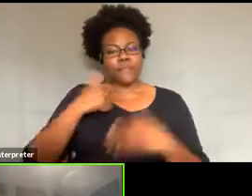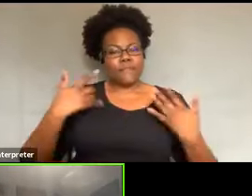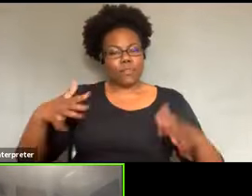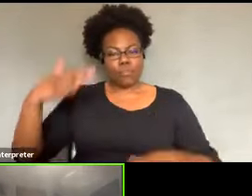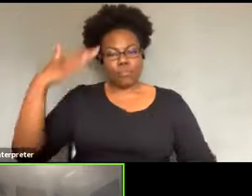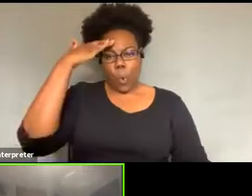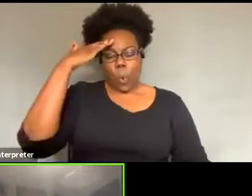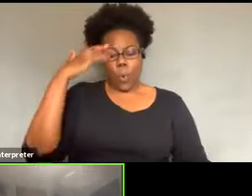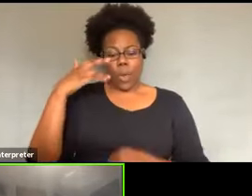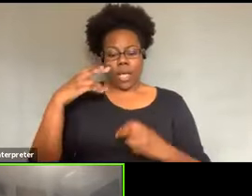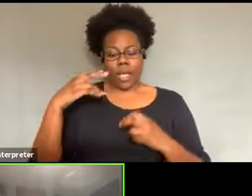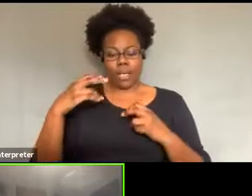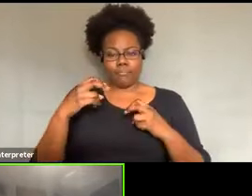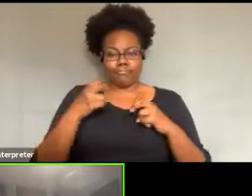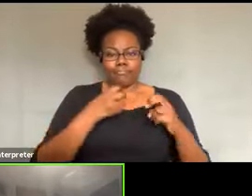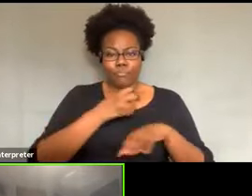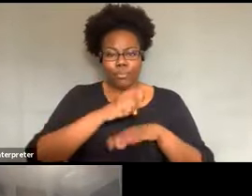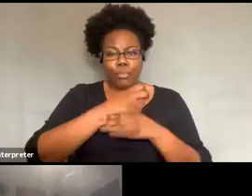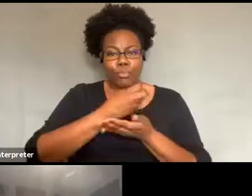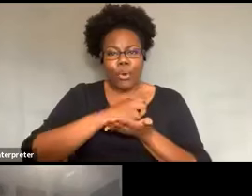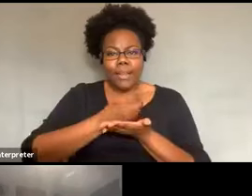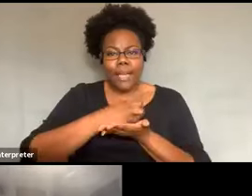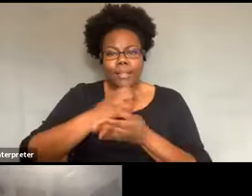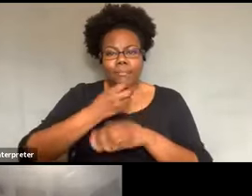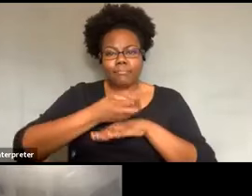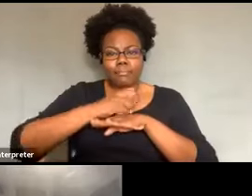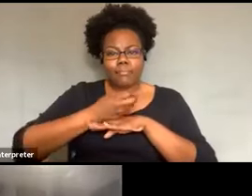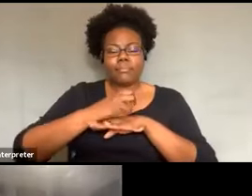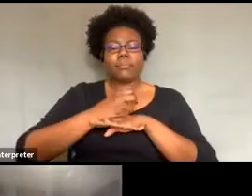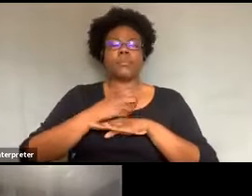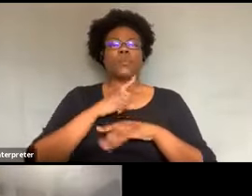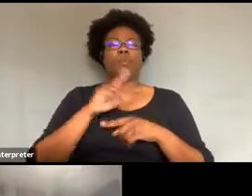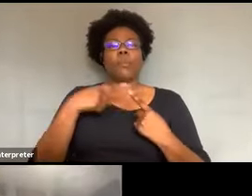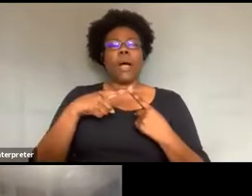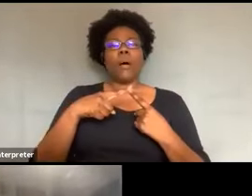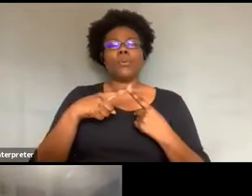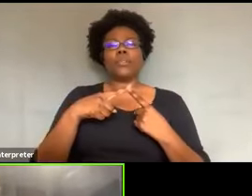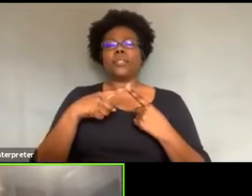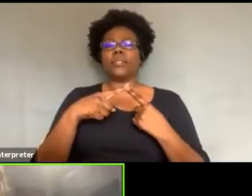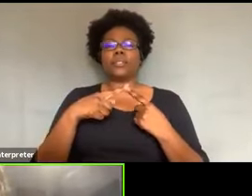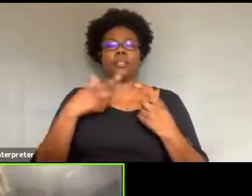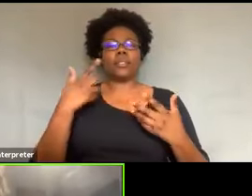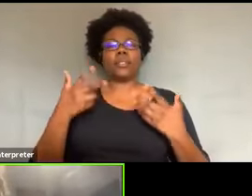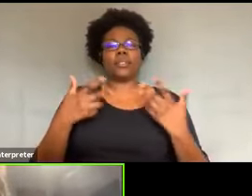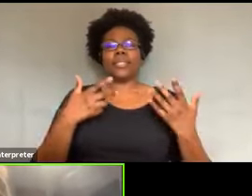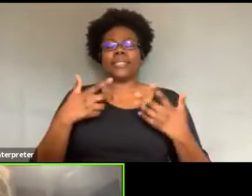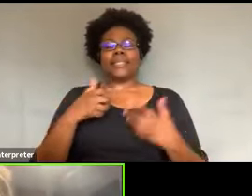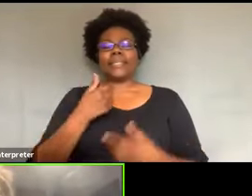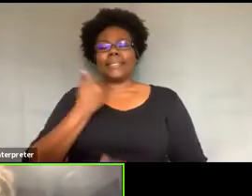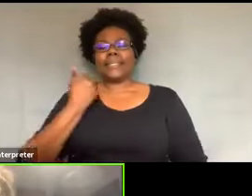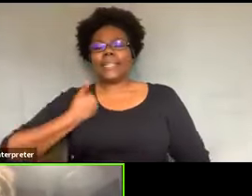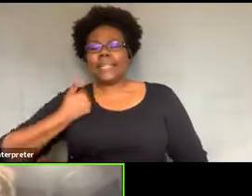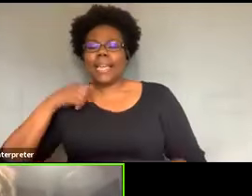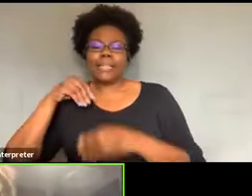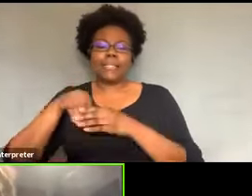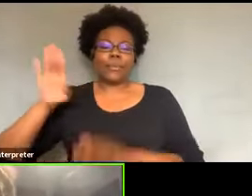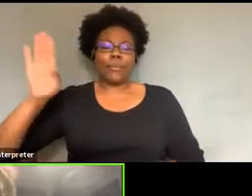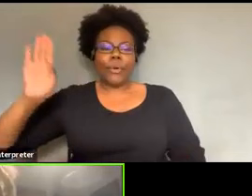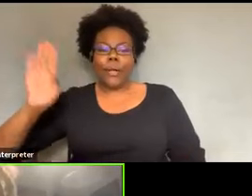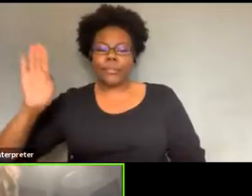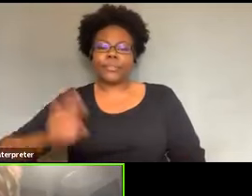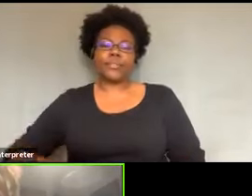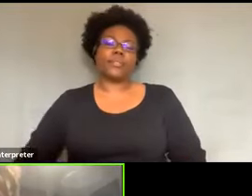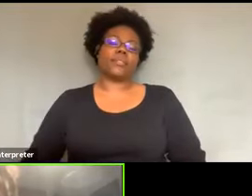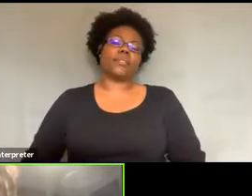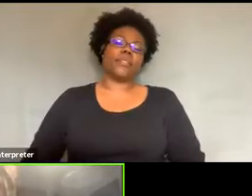about not about the young, the, the gang members, you know, in the Bronx and, um, you know, in the,